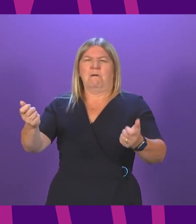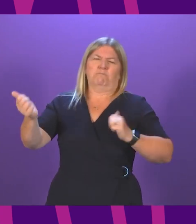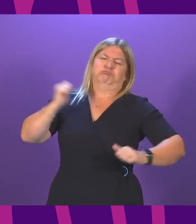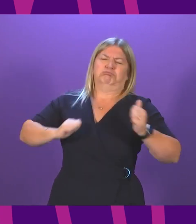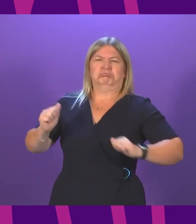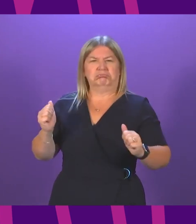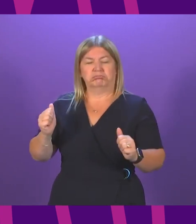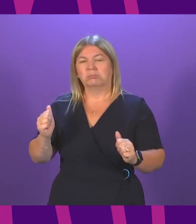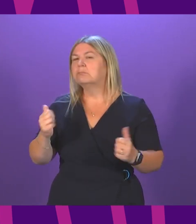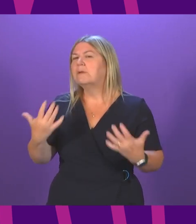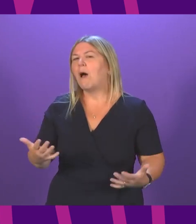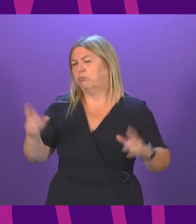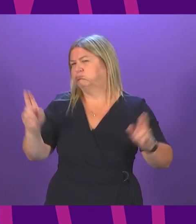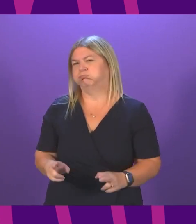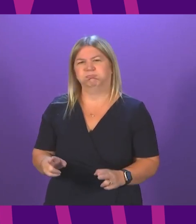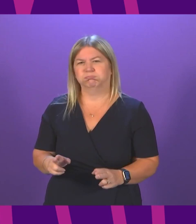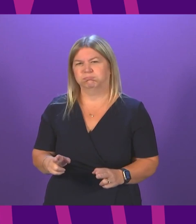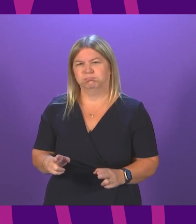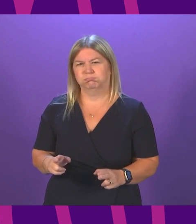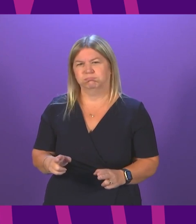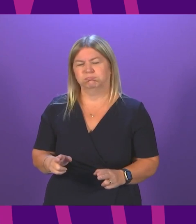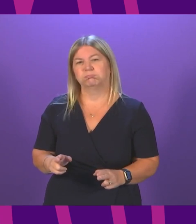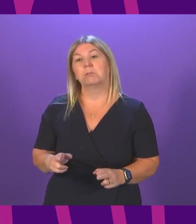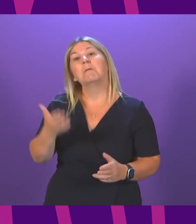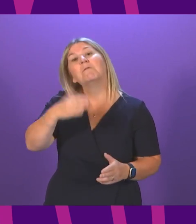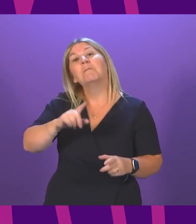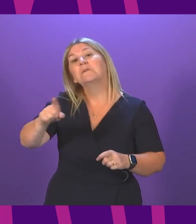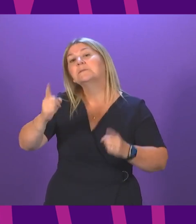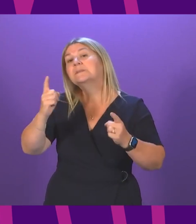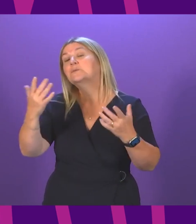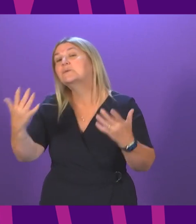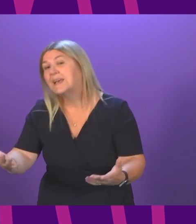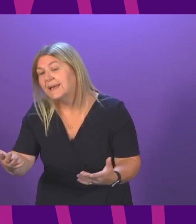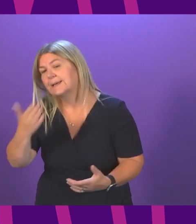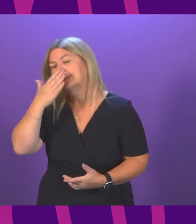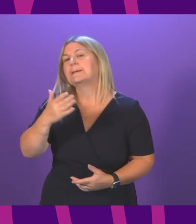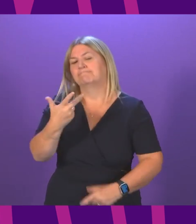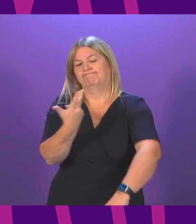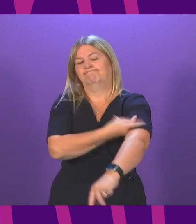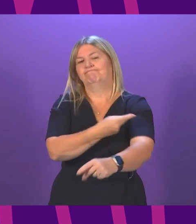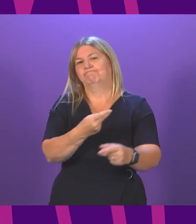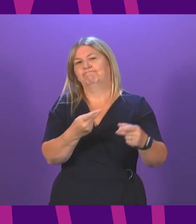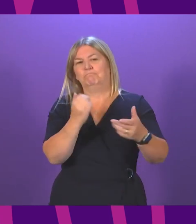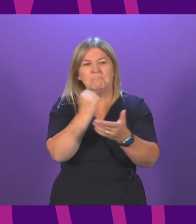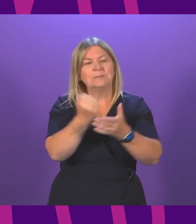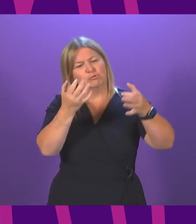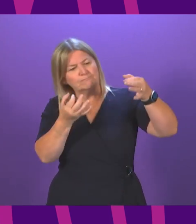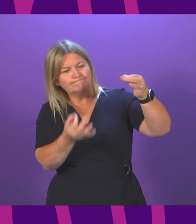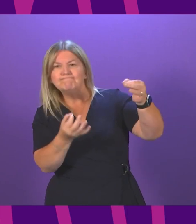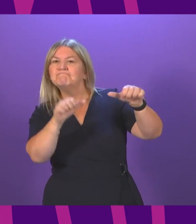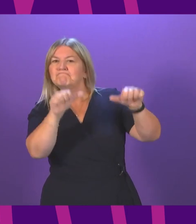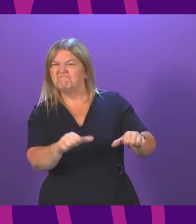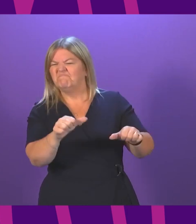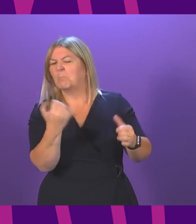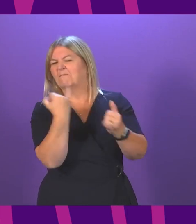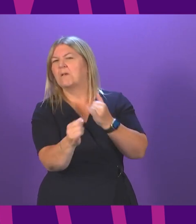boasts any more, and from the display from the First Minister today, it looks like vaccine passports are going to add to a long list of failures